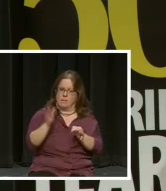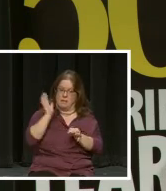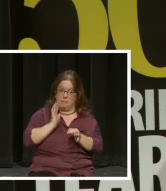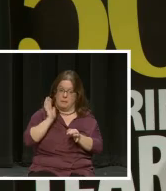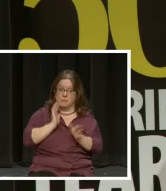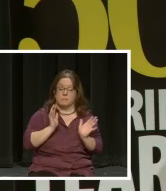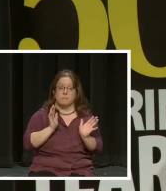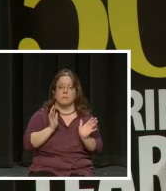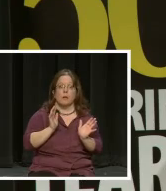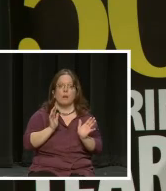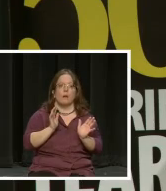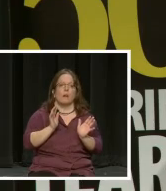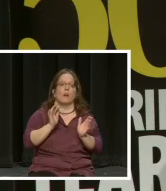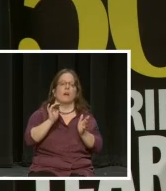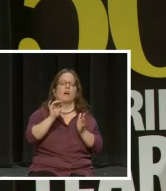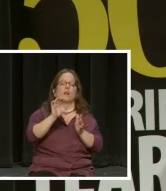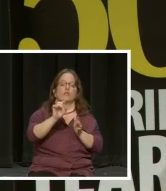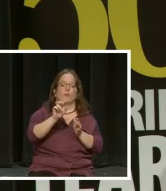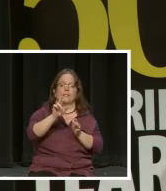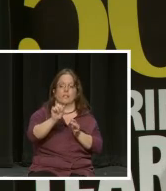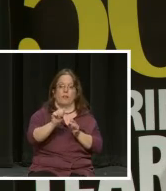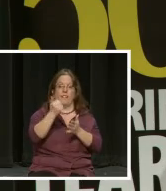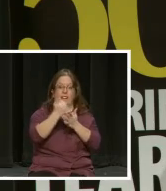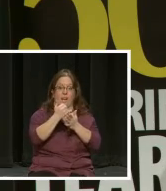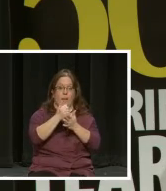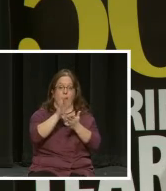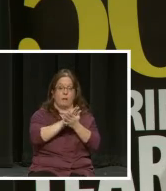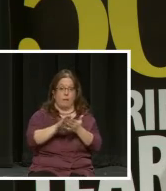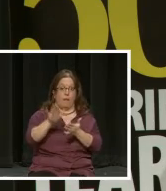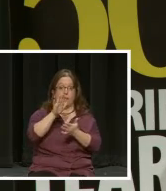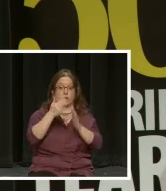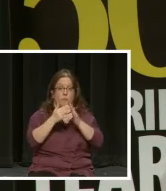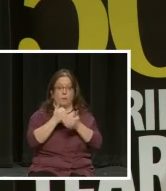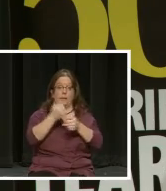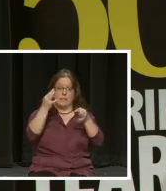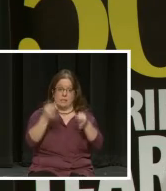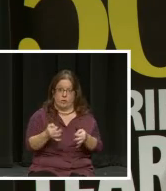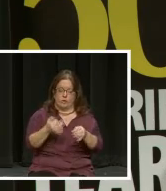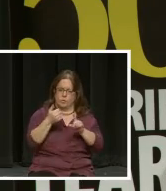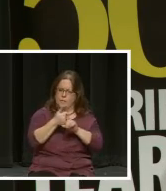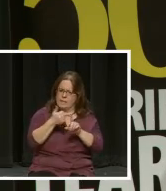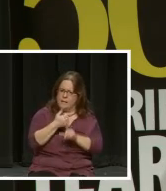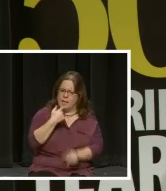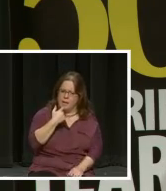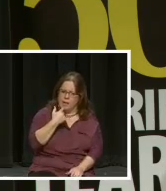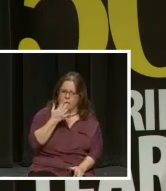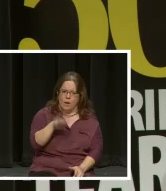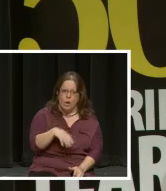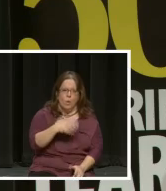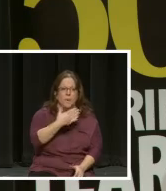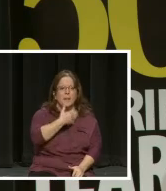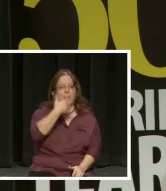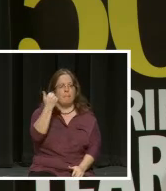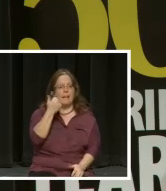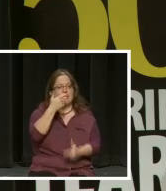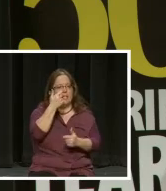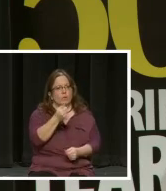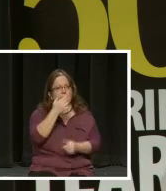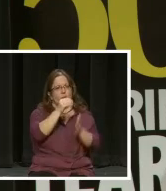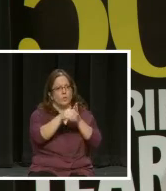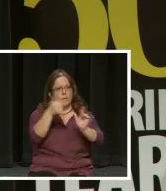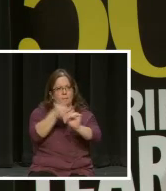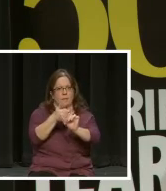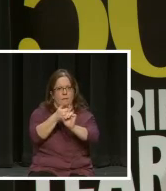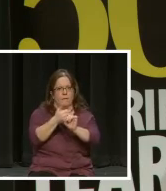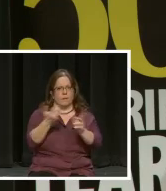criteria that helped the community, the college community make that decision. She would say to them, what is in the best interest of the students?